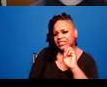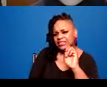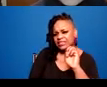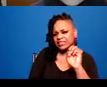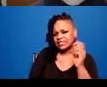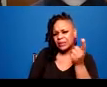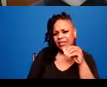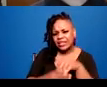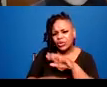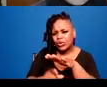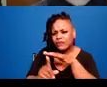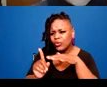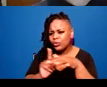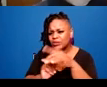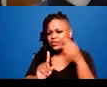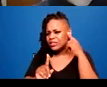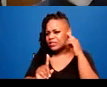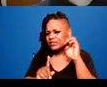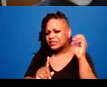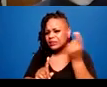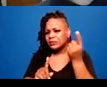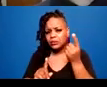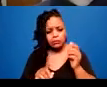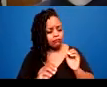No, there's nothing on my side. Okay.